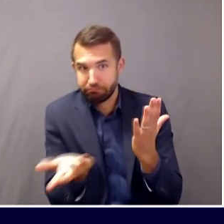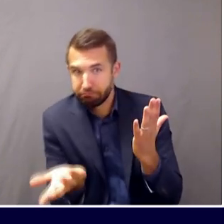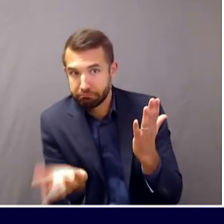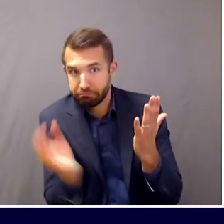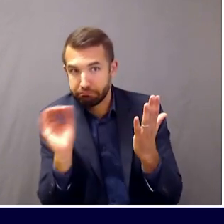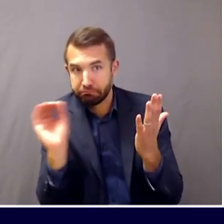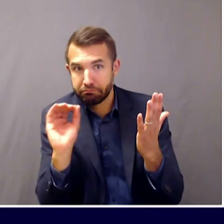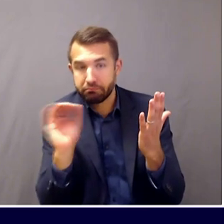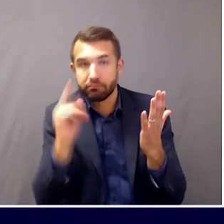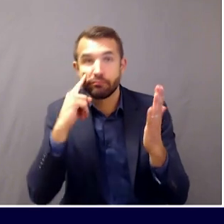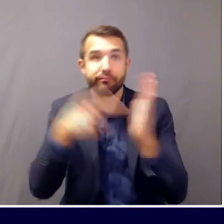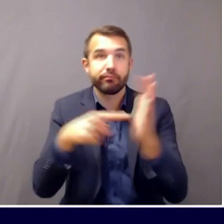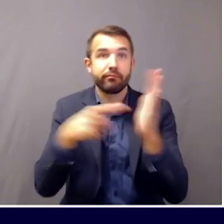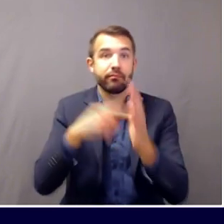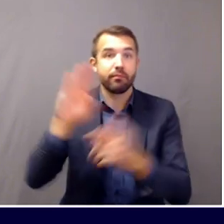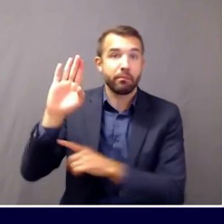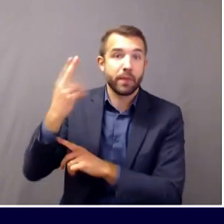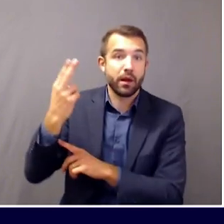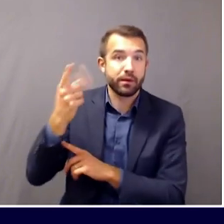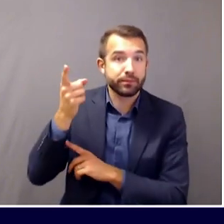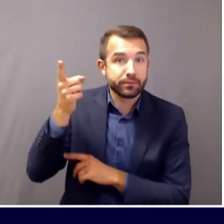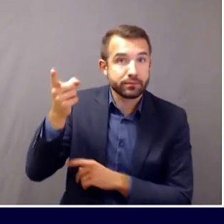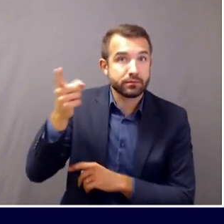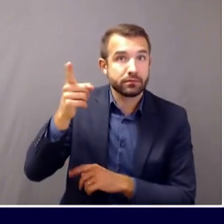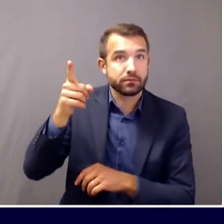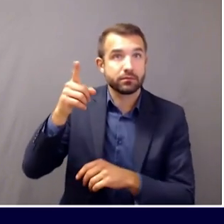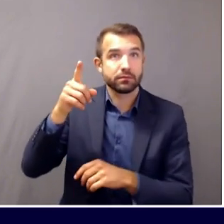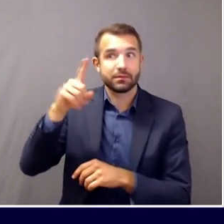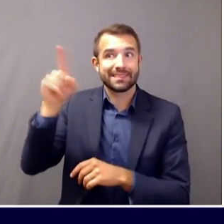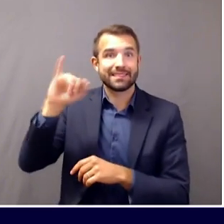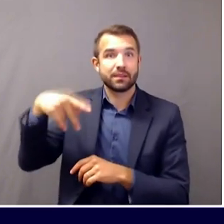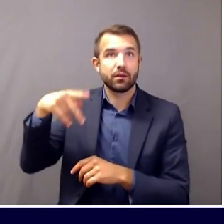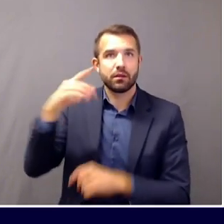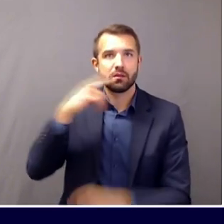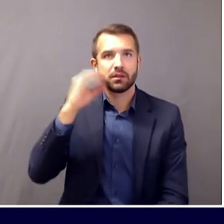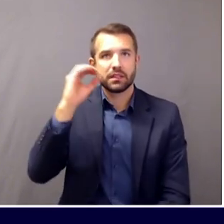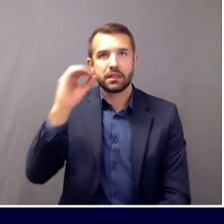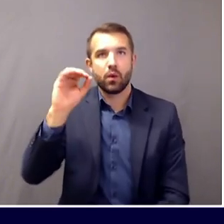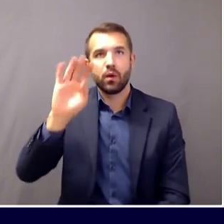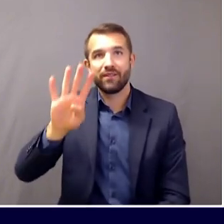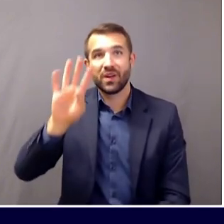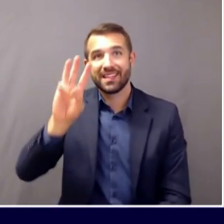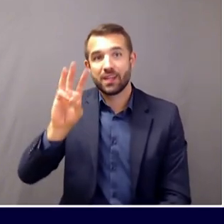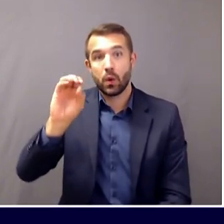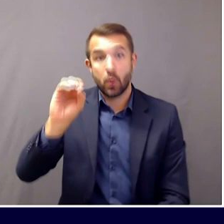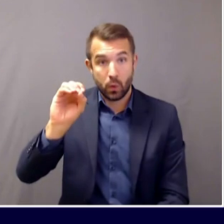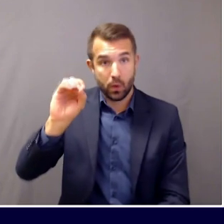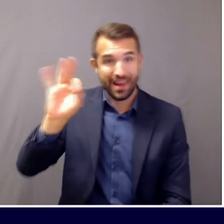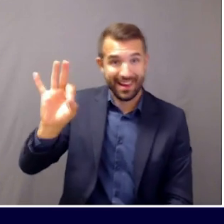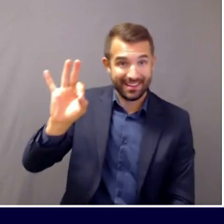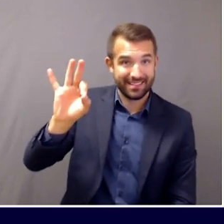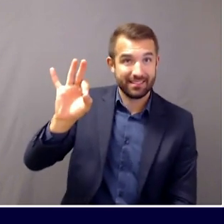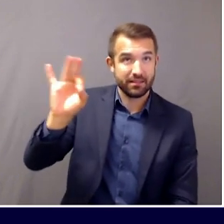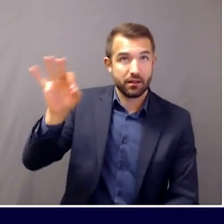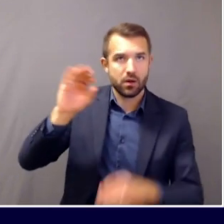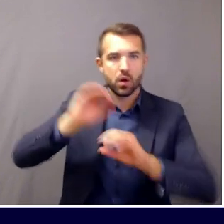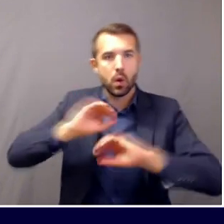Bar Harbor is, in 04609, there are not currently any active cases of COVID-19.